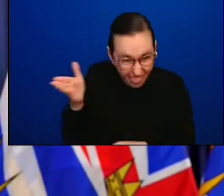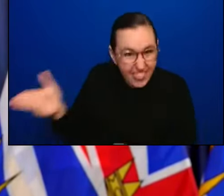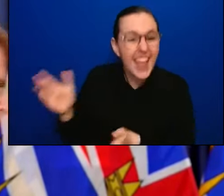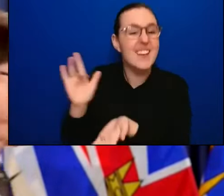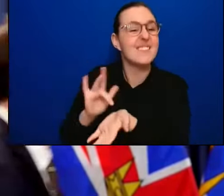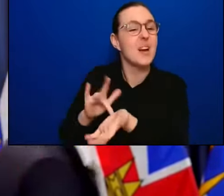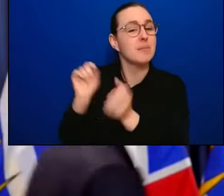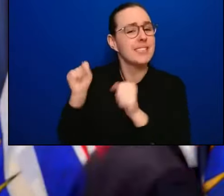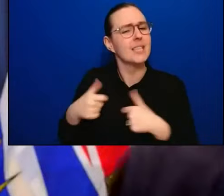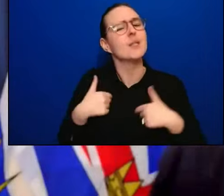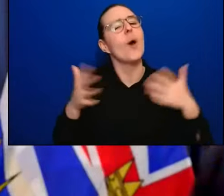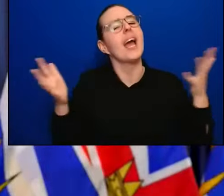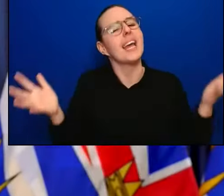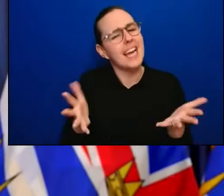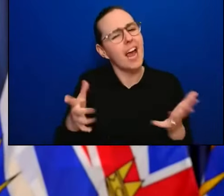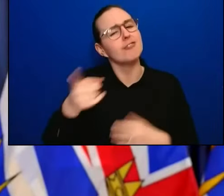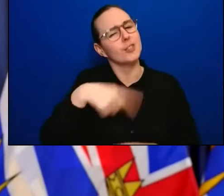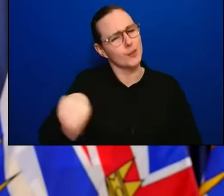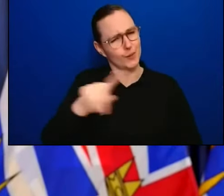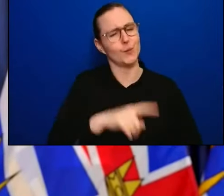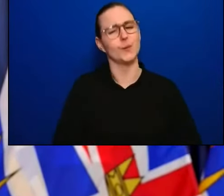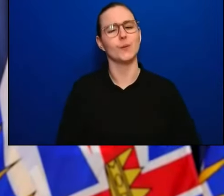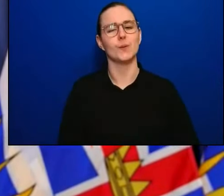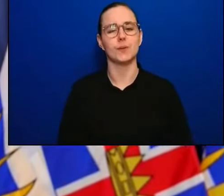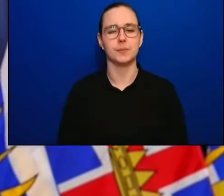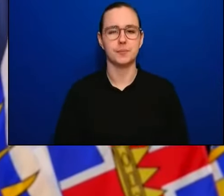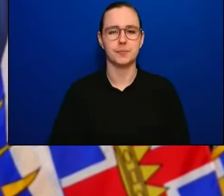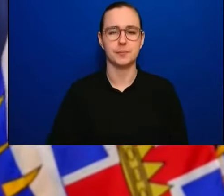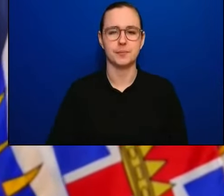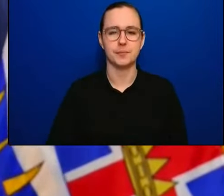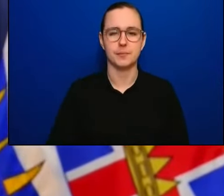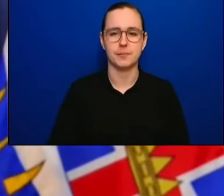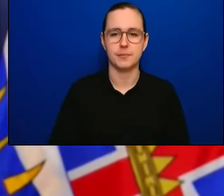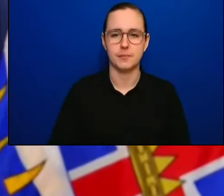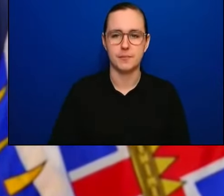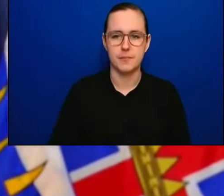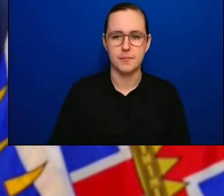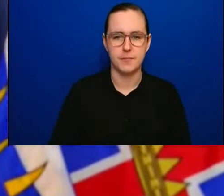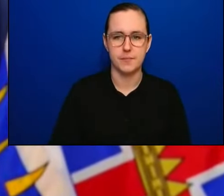vaccinations. Thank Our next question comes from Global Mail.